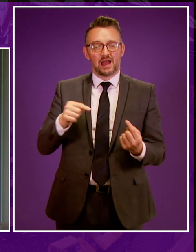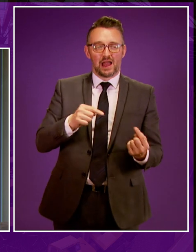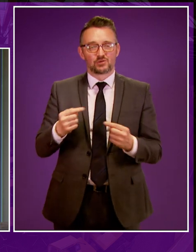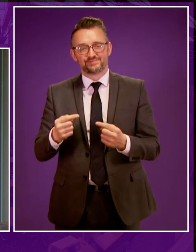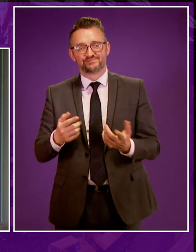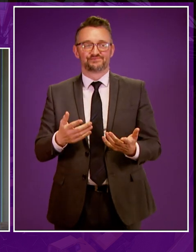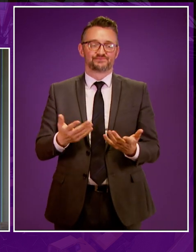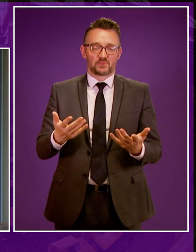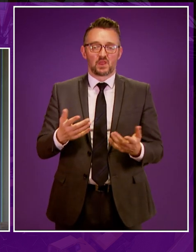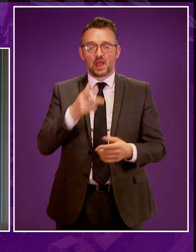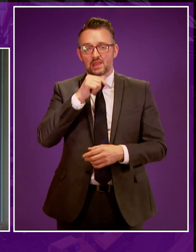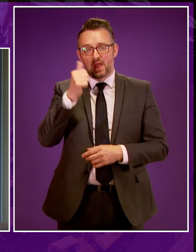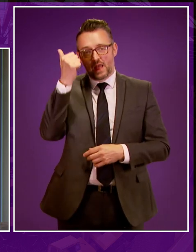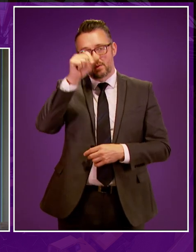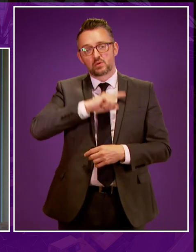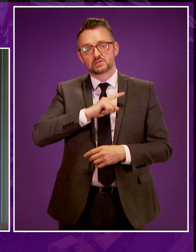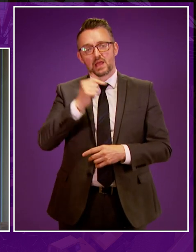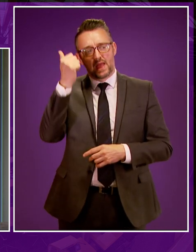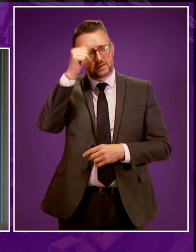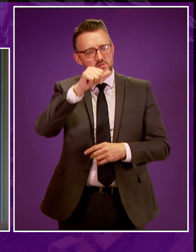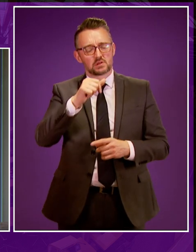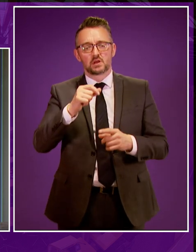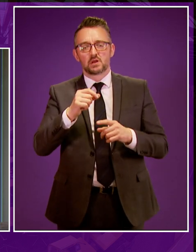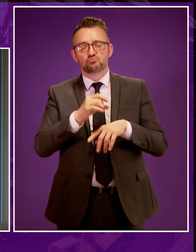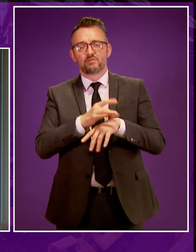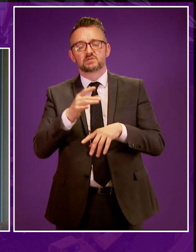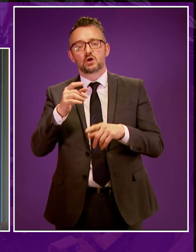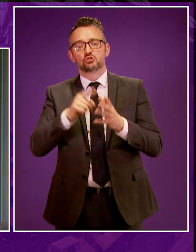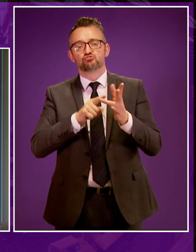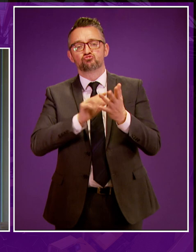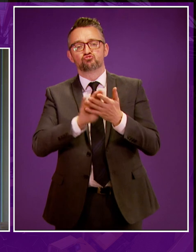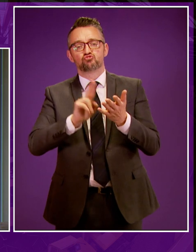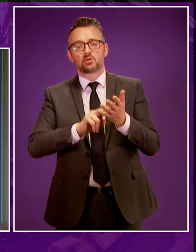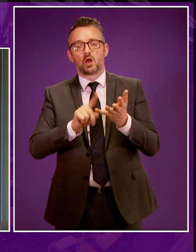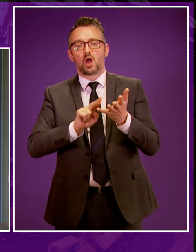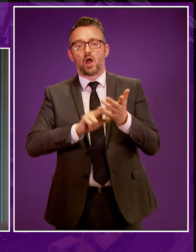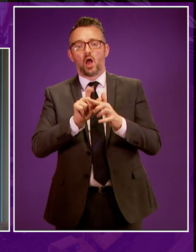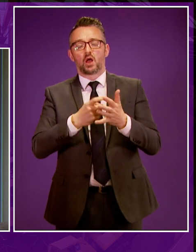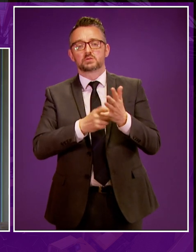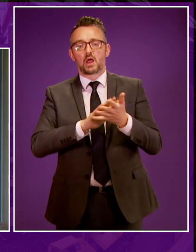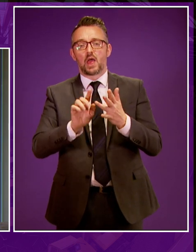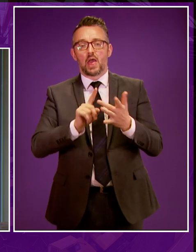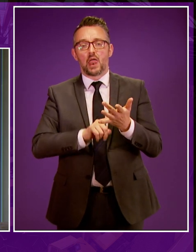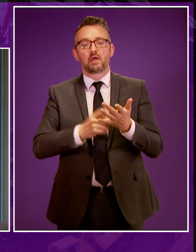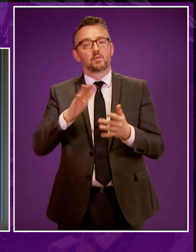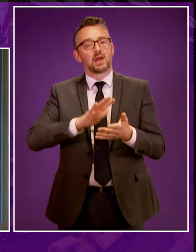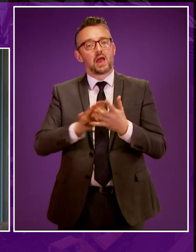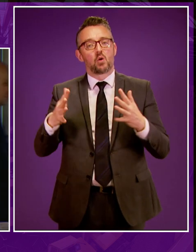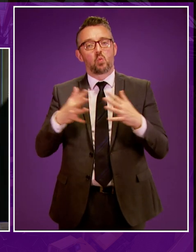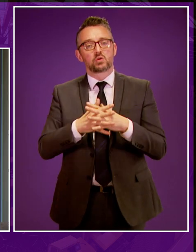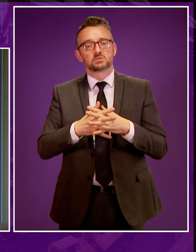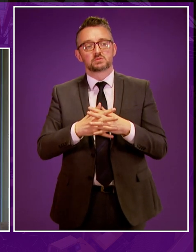be a tad academic if expert Professor John Underhill, Harriet Watts Chief Scientist and Professor of Exploration